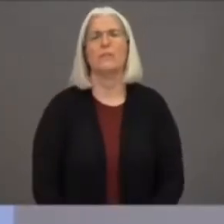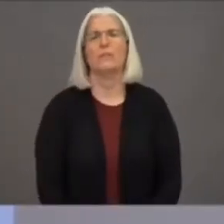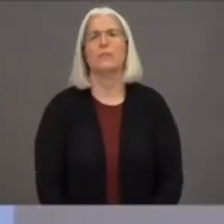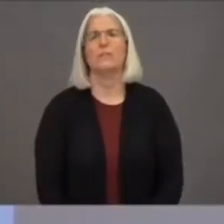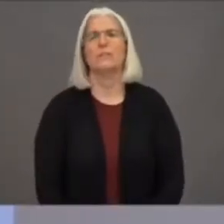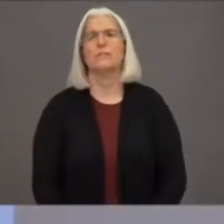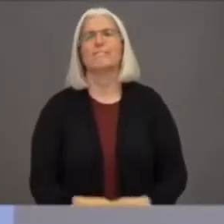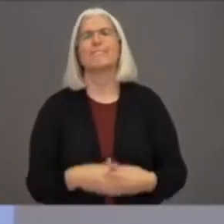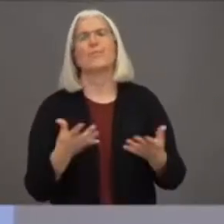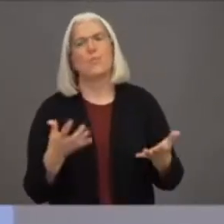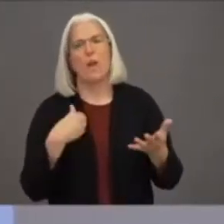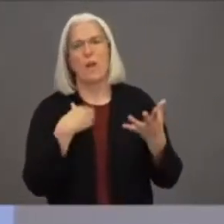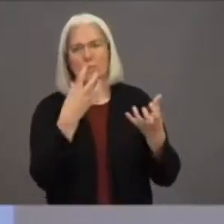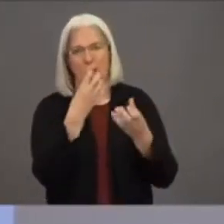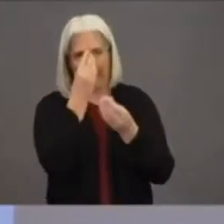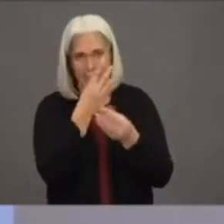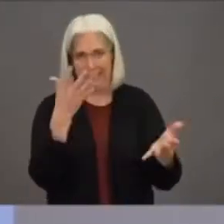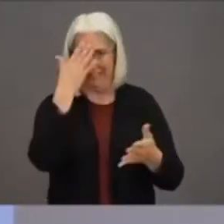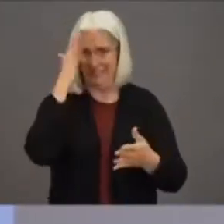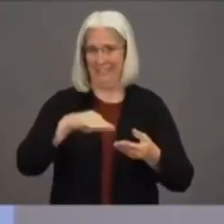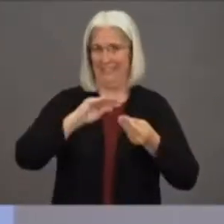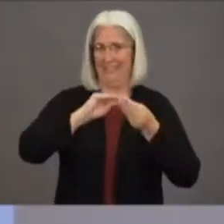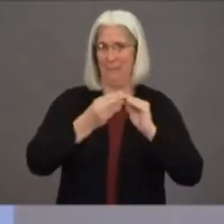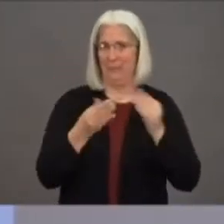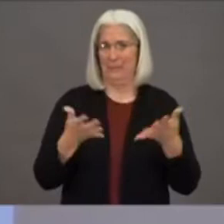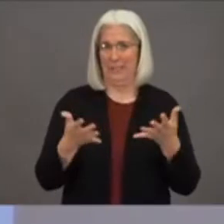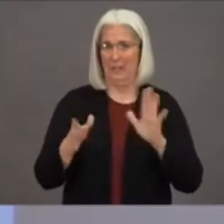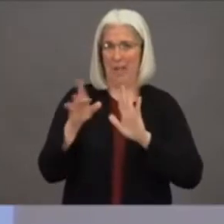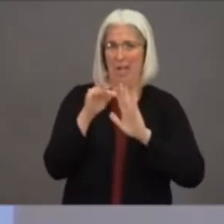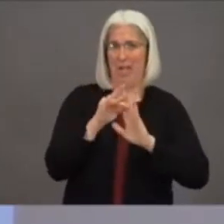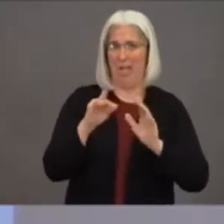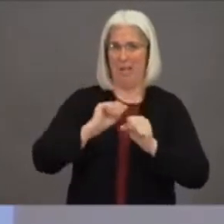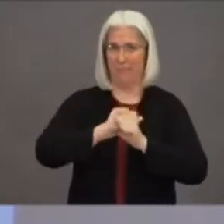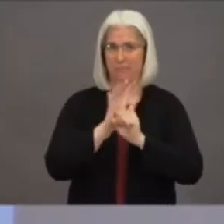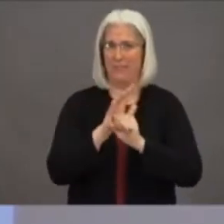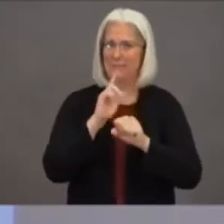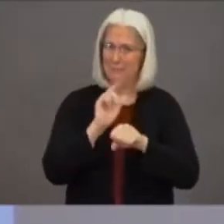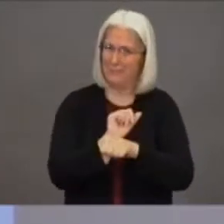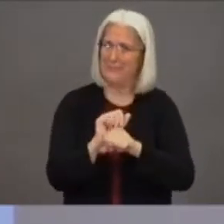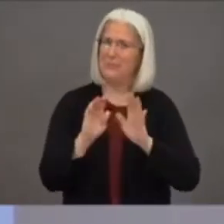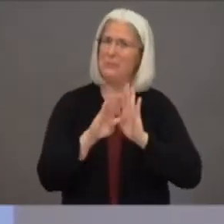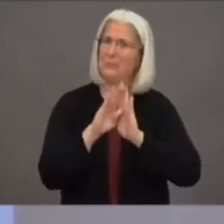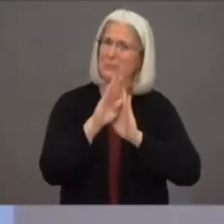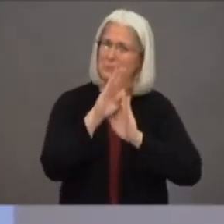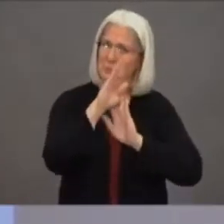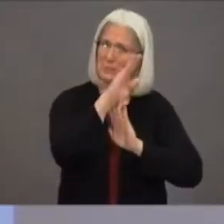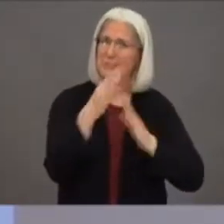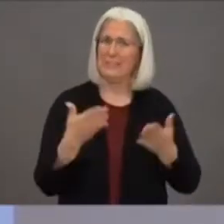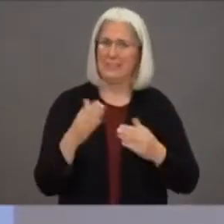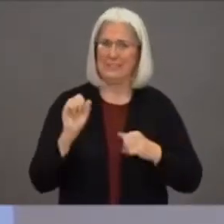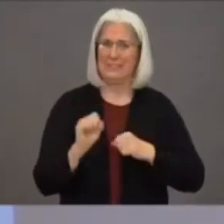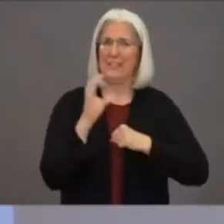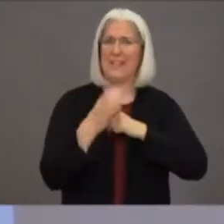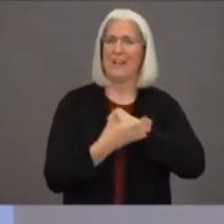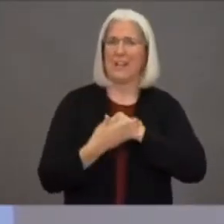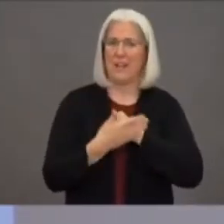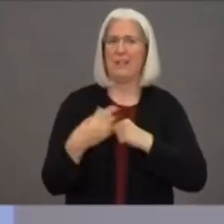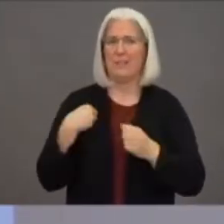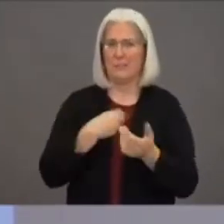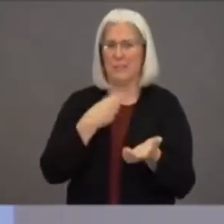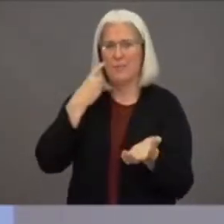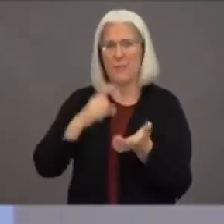are increasing in Santa Clara County. We're seeing over 400 cases a day of COVID-19